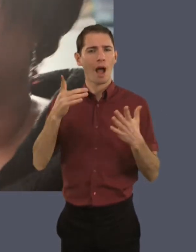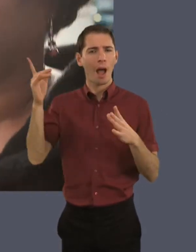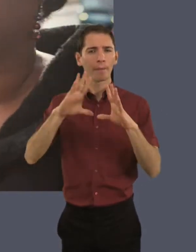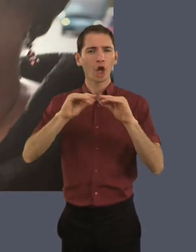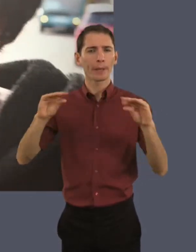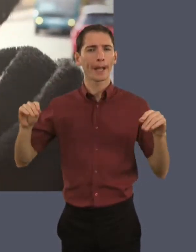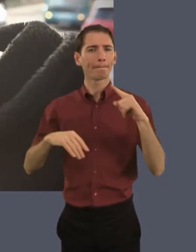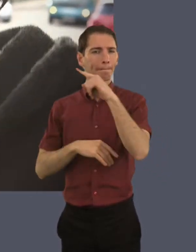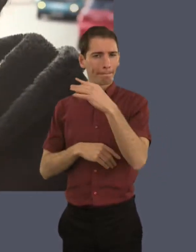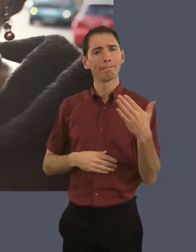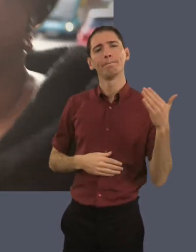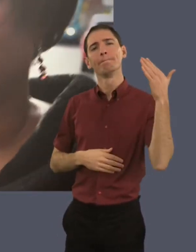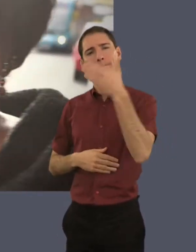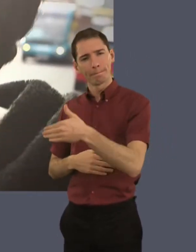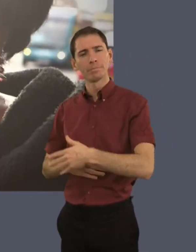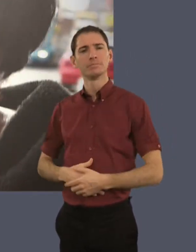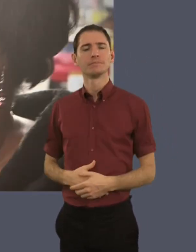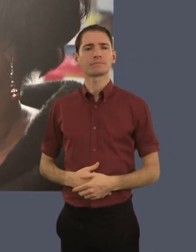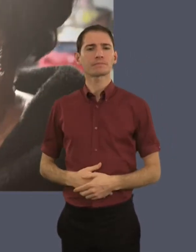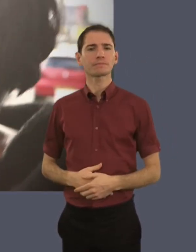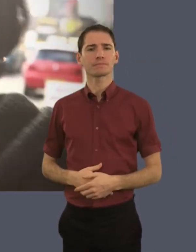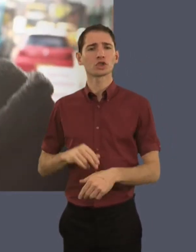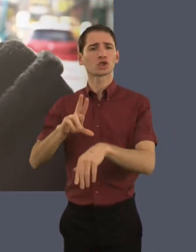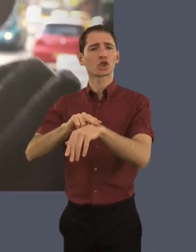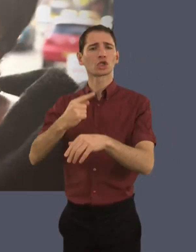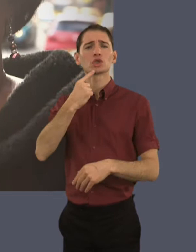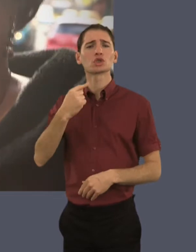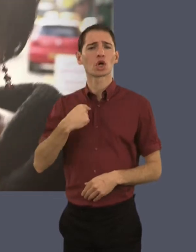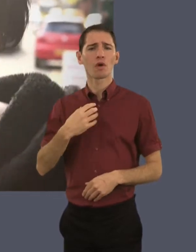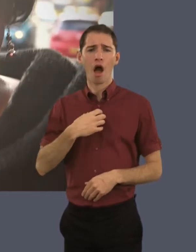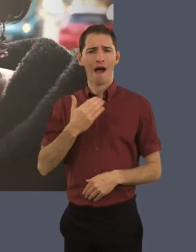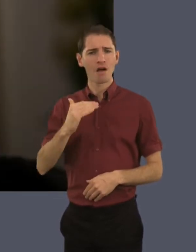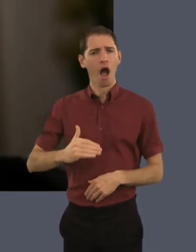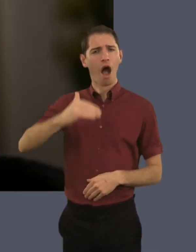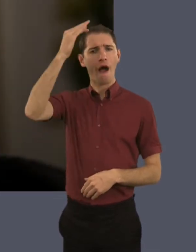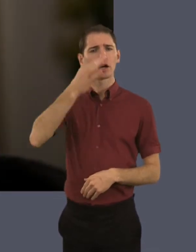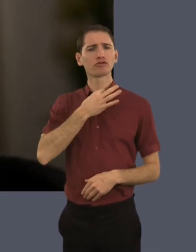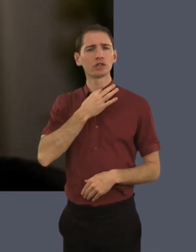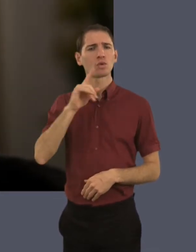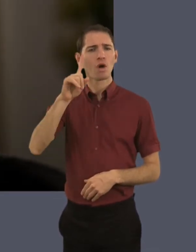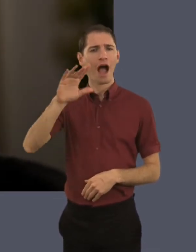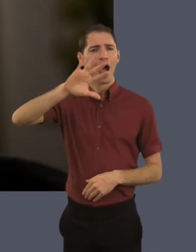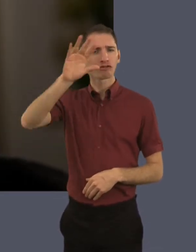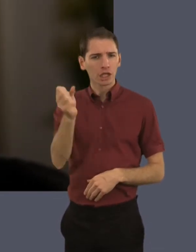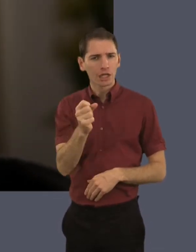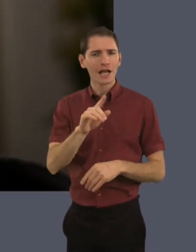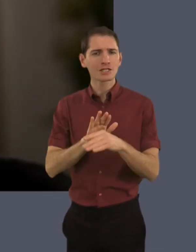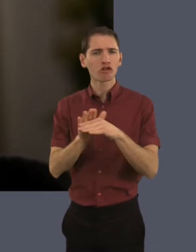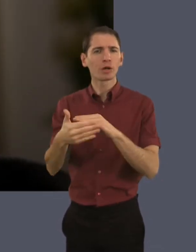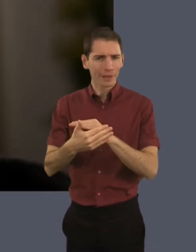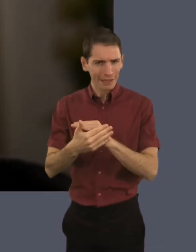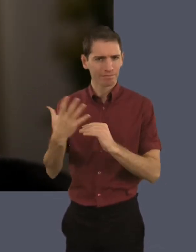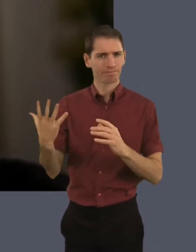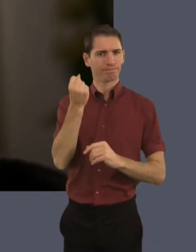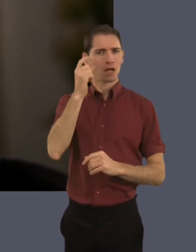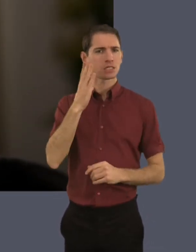I was admitted to Dudley Road Hospital in Birmingham. The doctor mentioned to me that there is a higher risk of